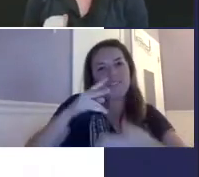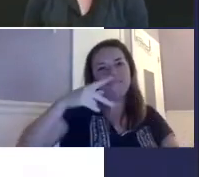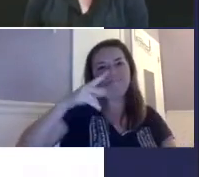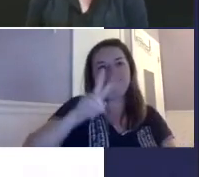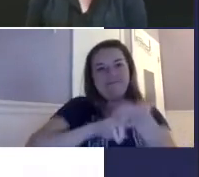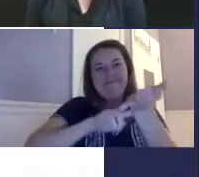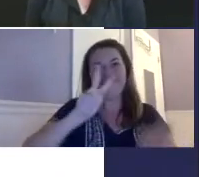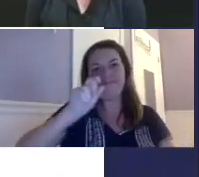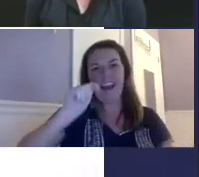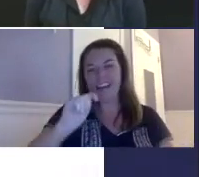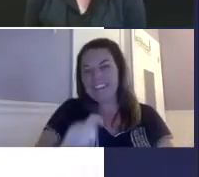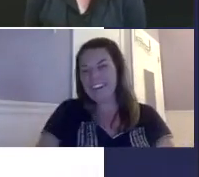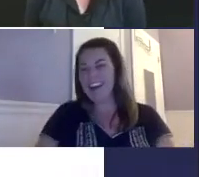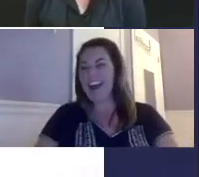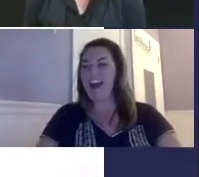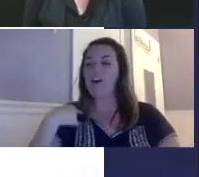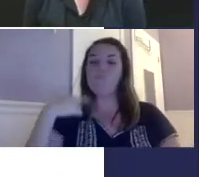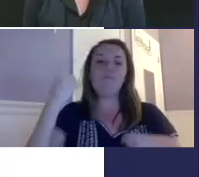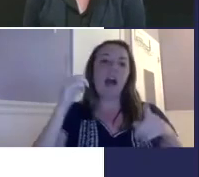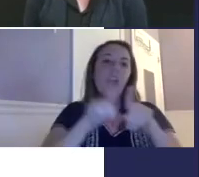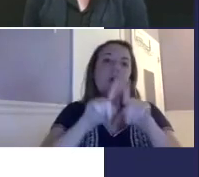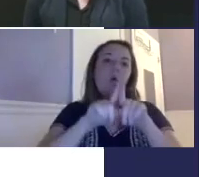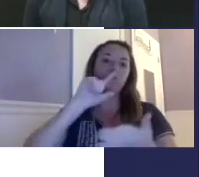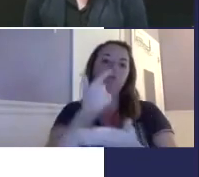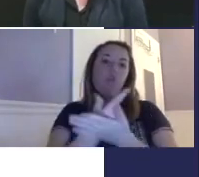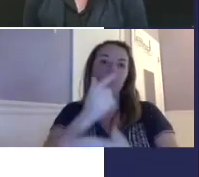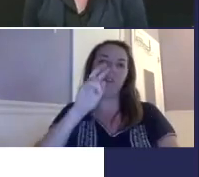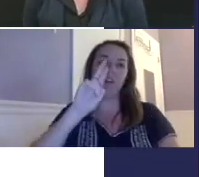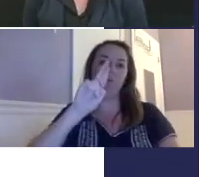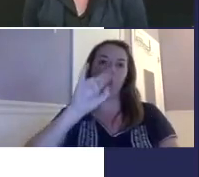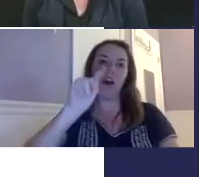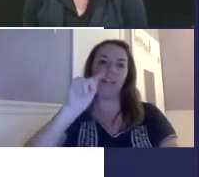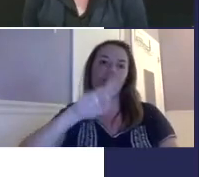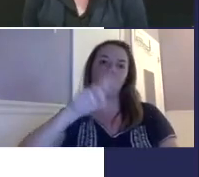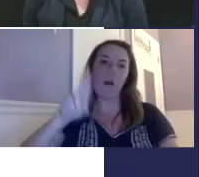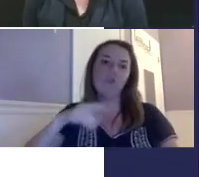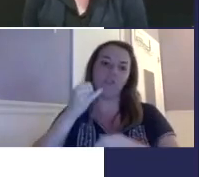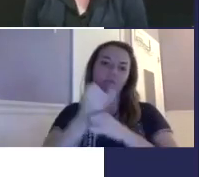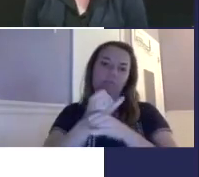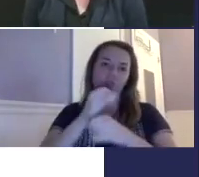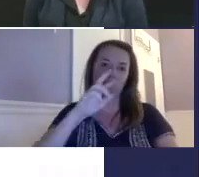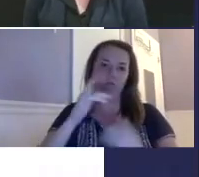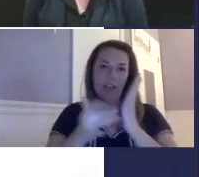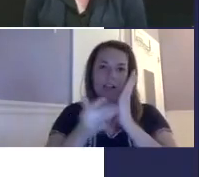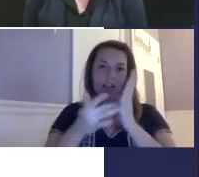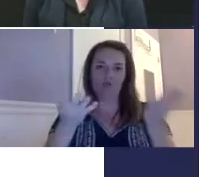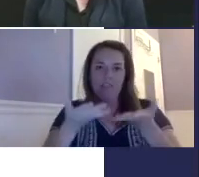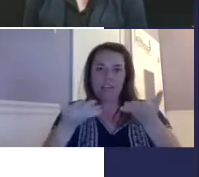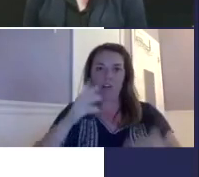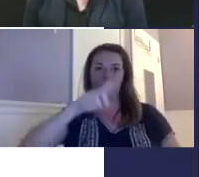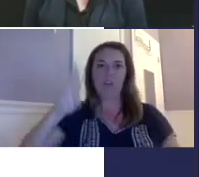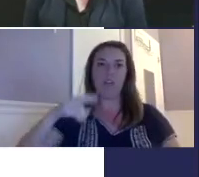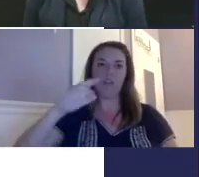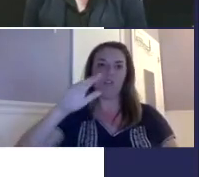first year. I'm still a new baby vet student. I also graduated from RIT, which is the Rochester